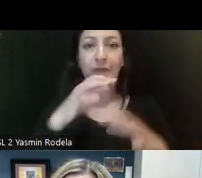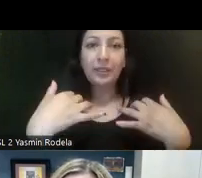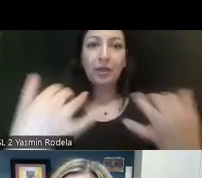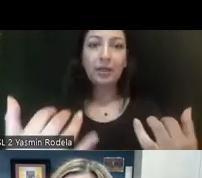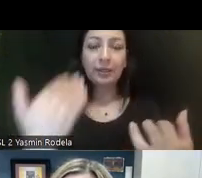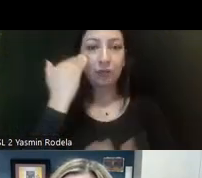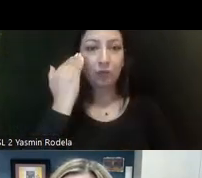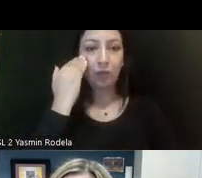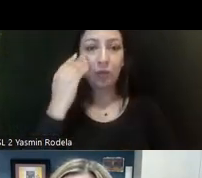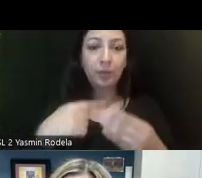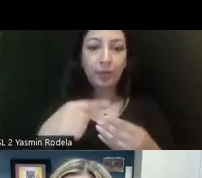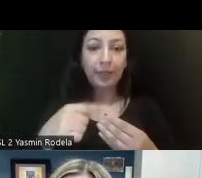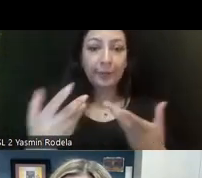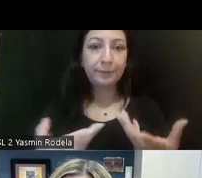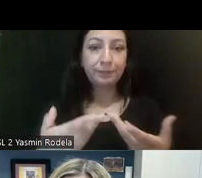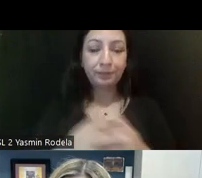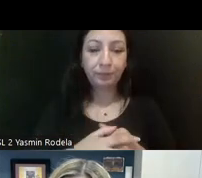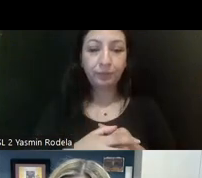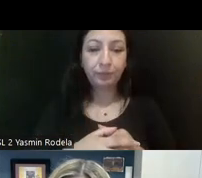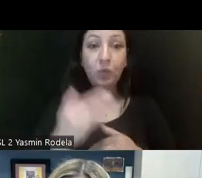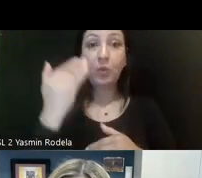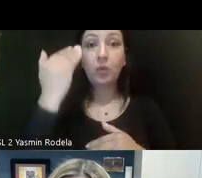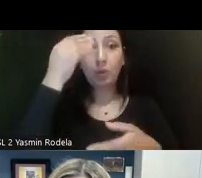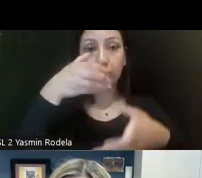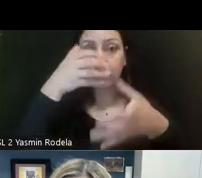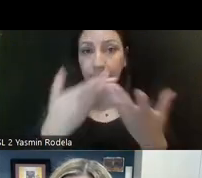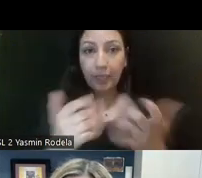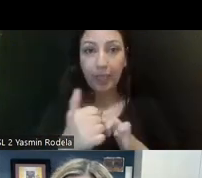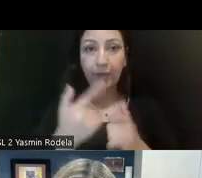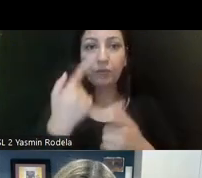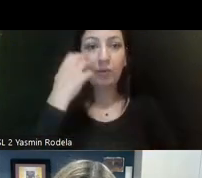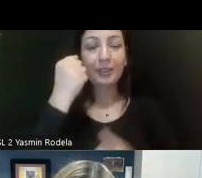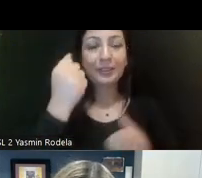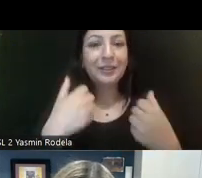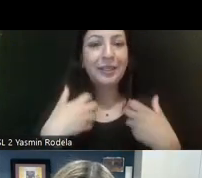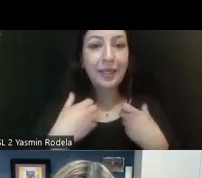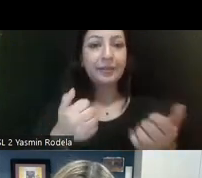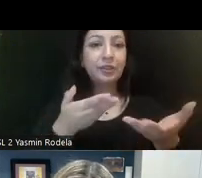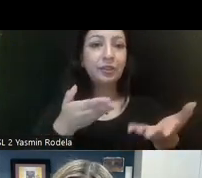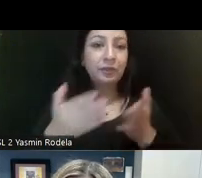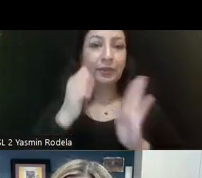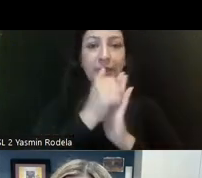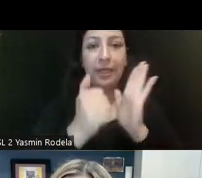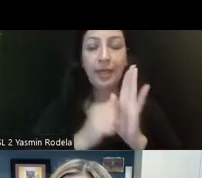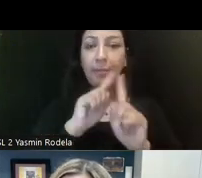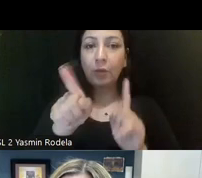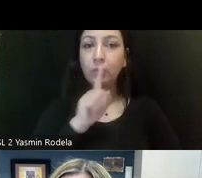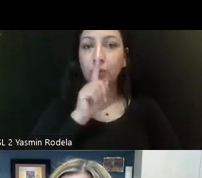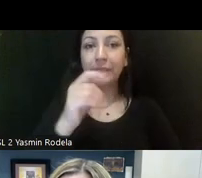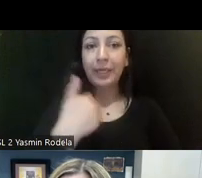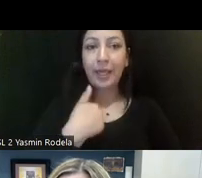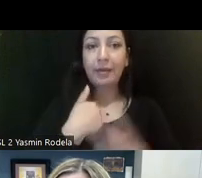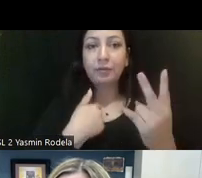um, is aware of, um, or is knowledgeable of the mental health services act, but, um, there really are two